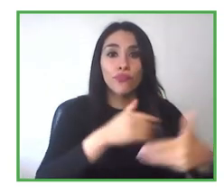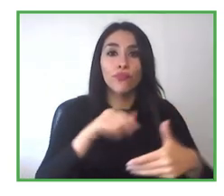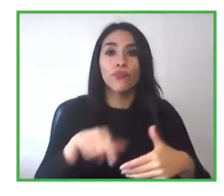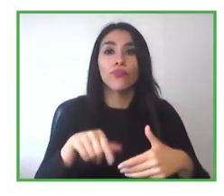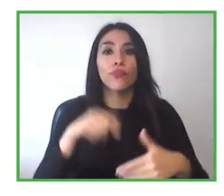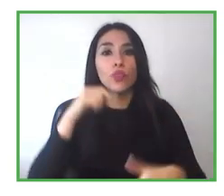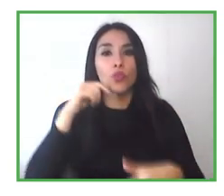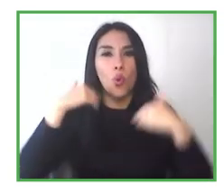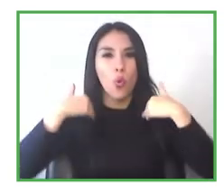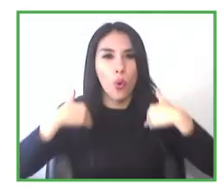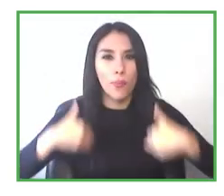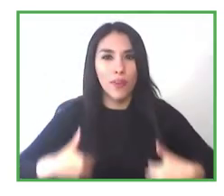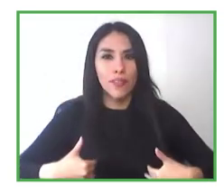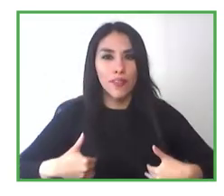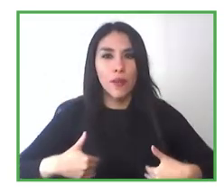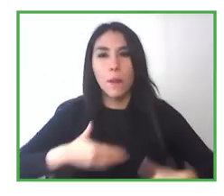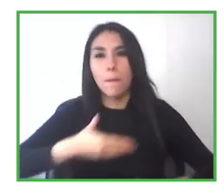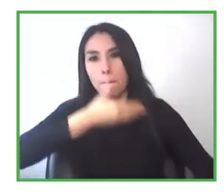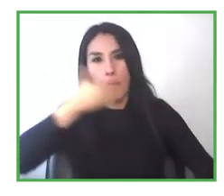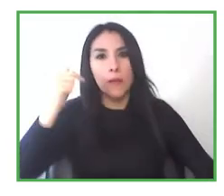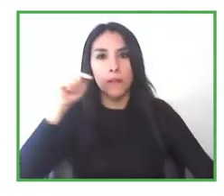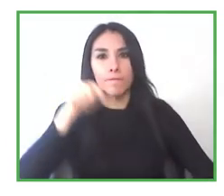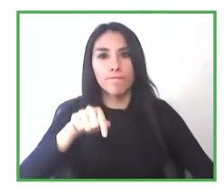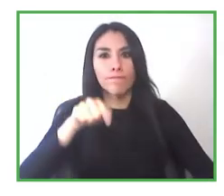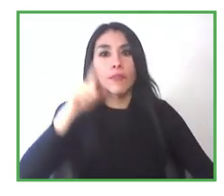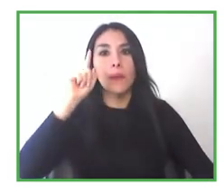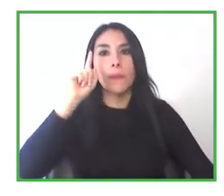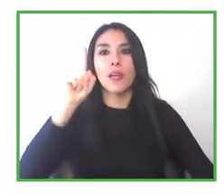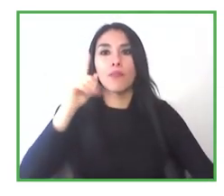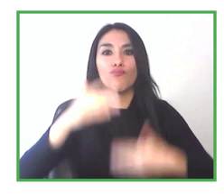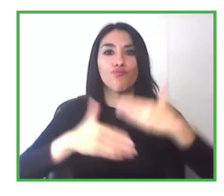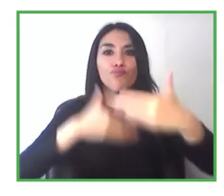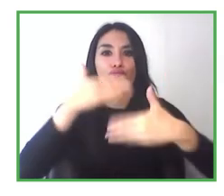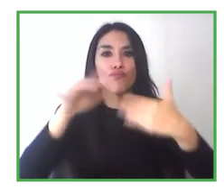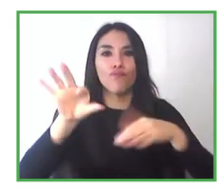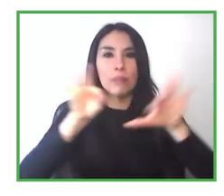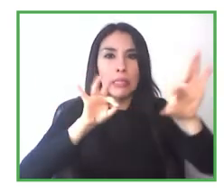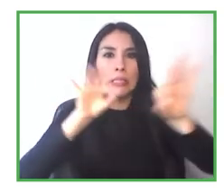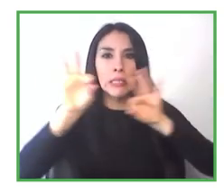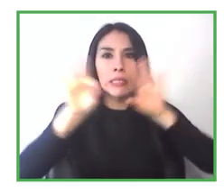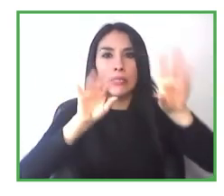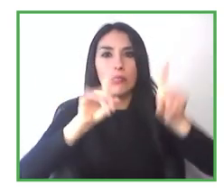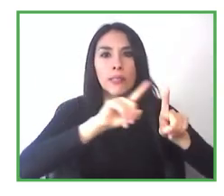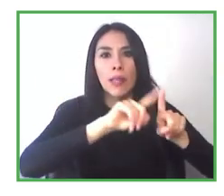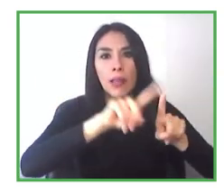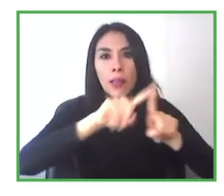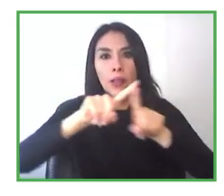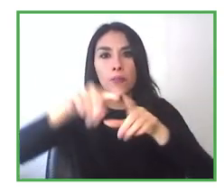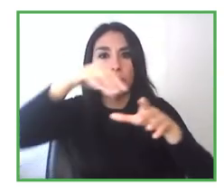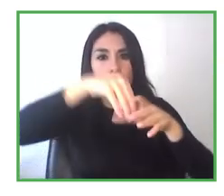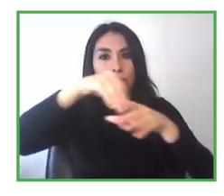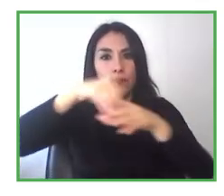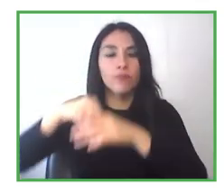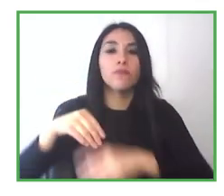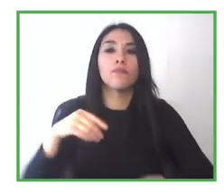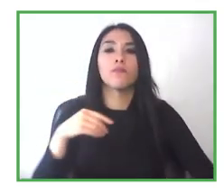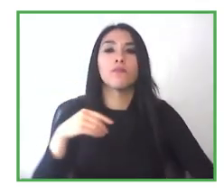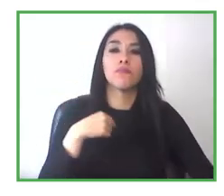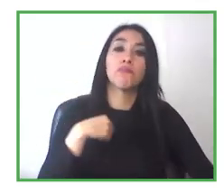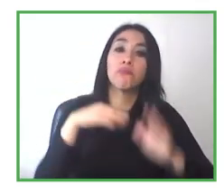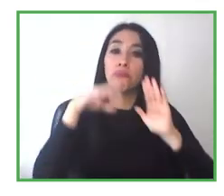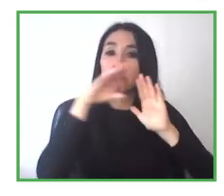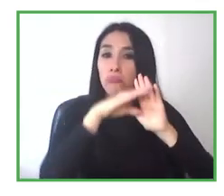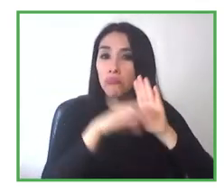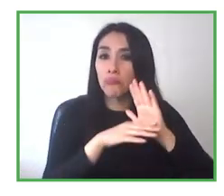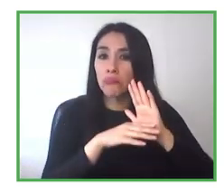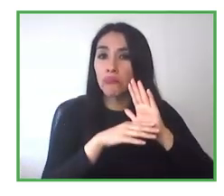to bet on diverse selection processes, other inclusive processes, and not just be left with doing